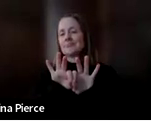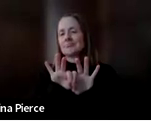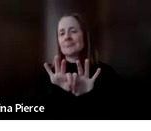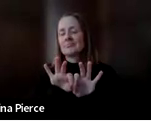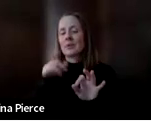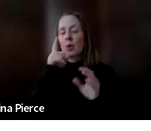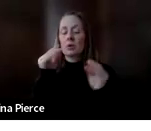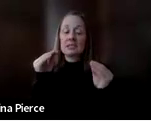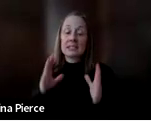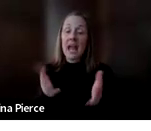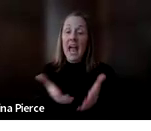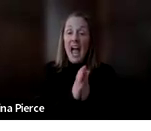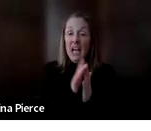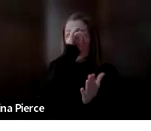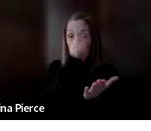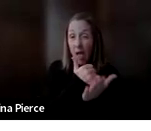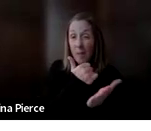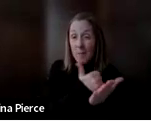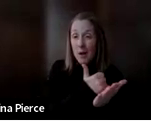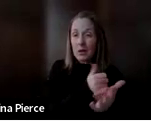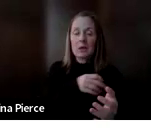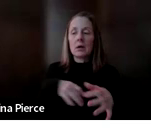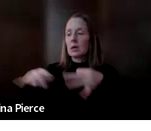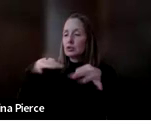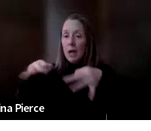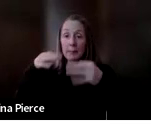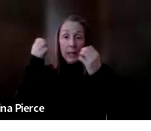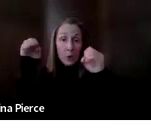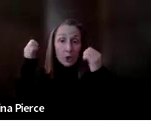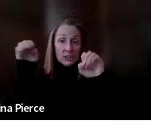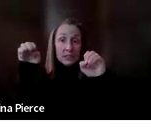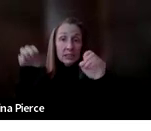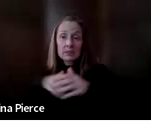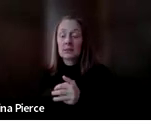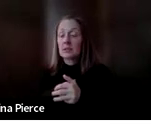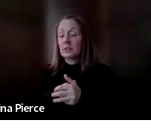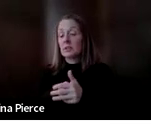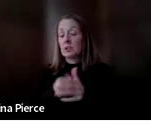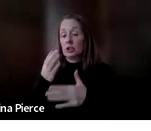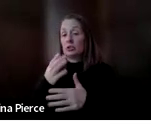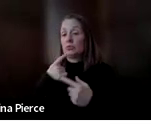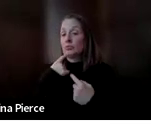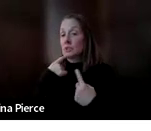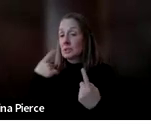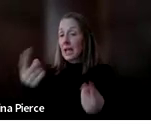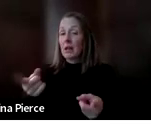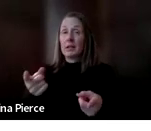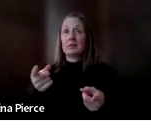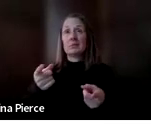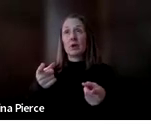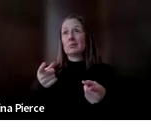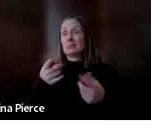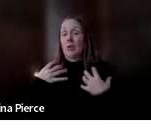asking for help, describing an emergency, sharing their health status, and telling jokes, sharing humor.